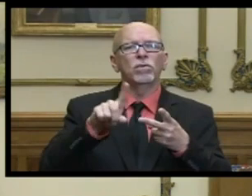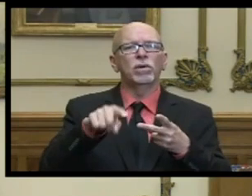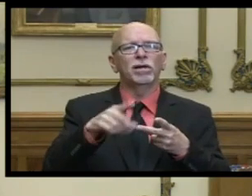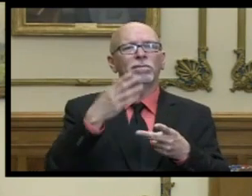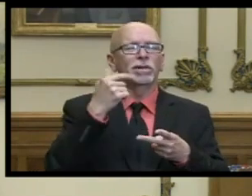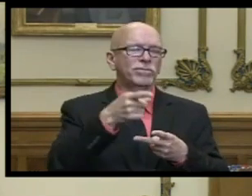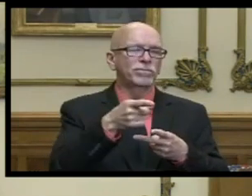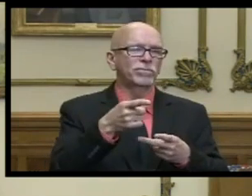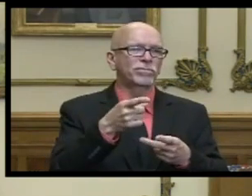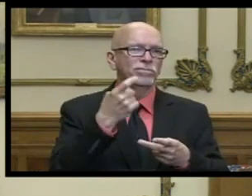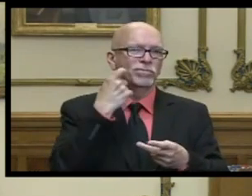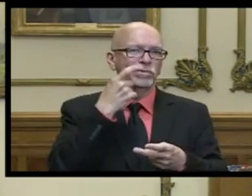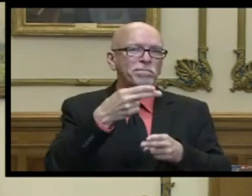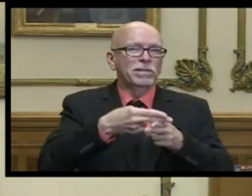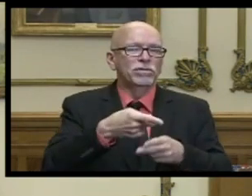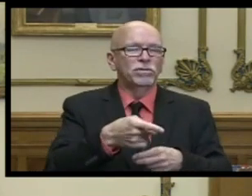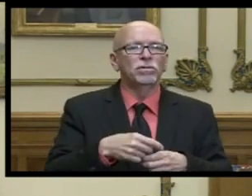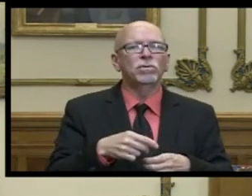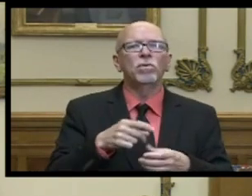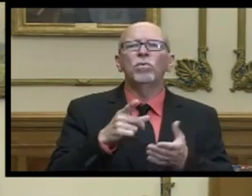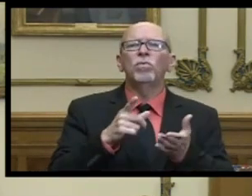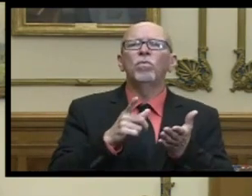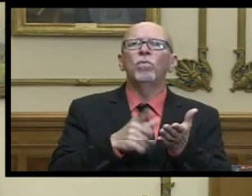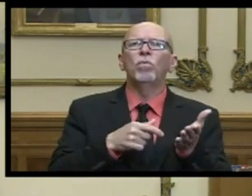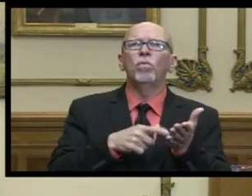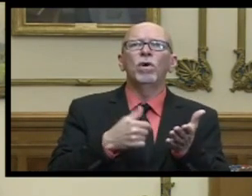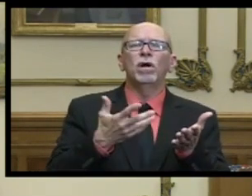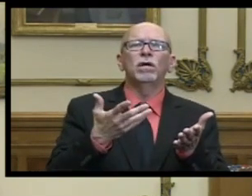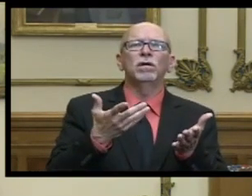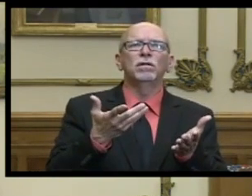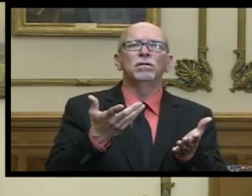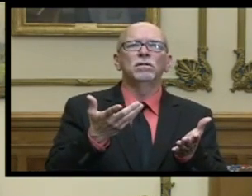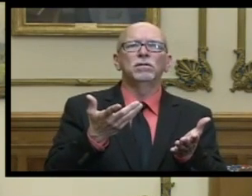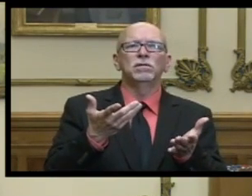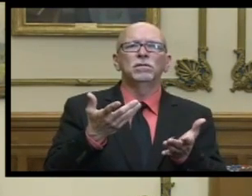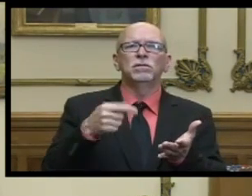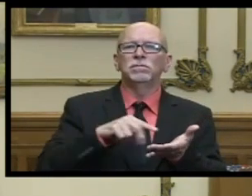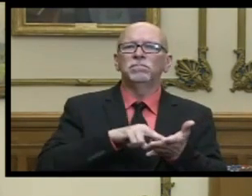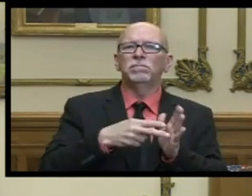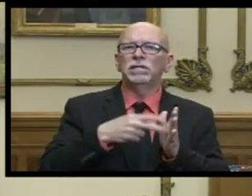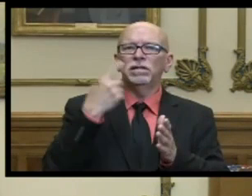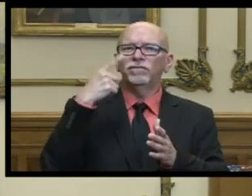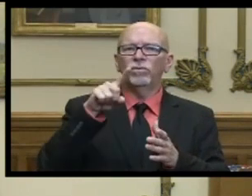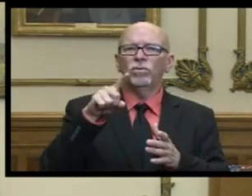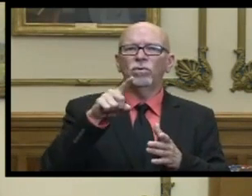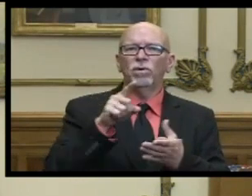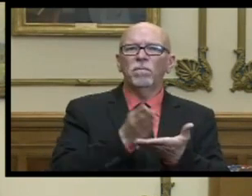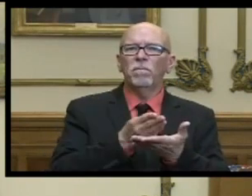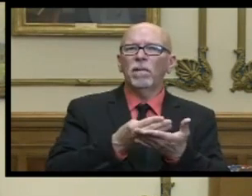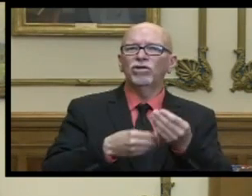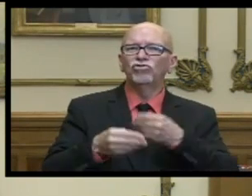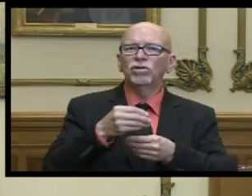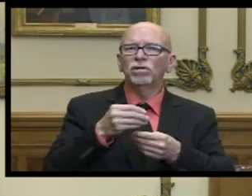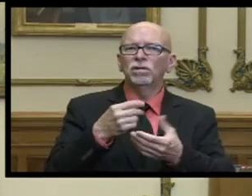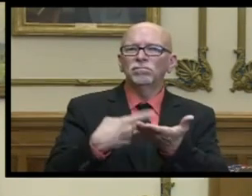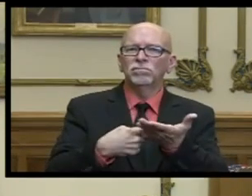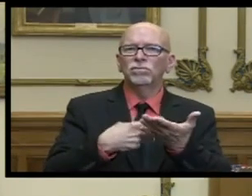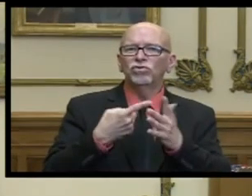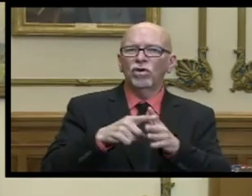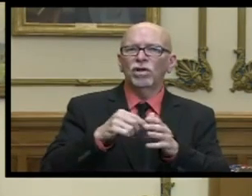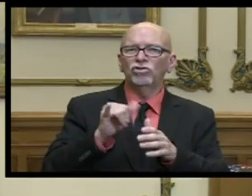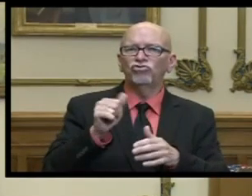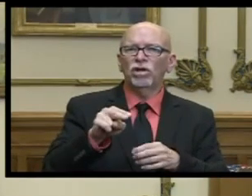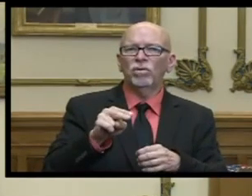since you since you just kind of mentioned it what what if anything um does this mean for the budget conversation that will be starting in